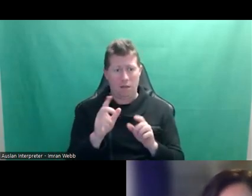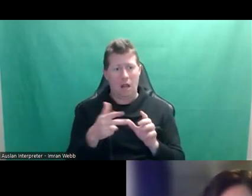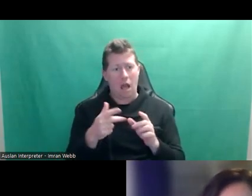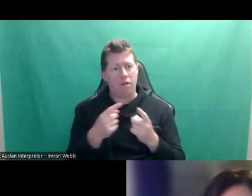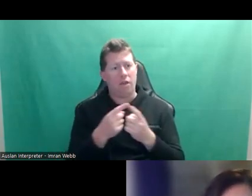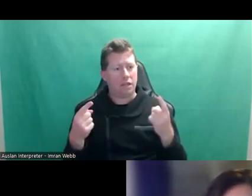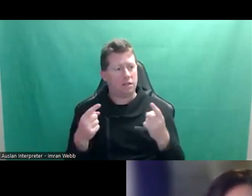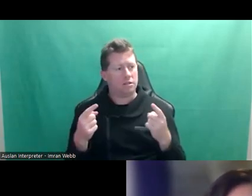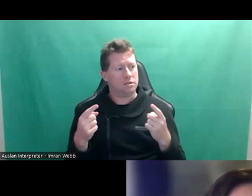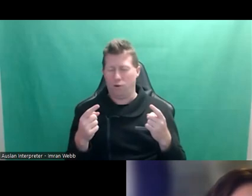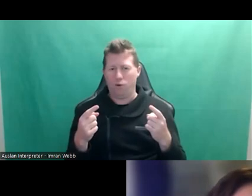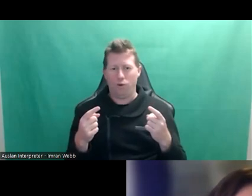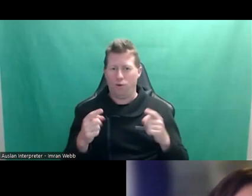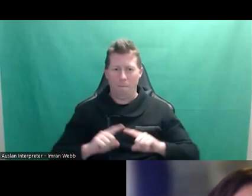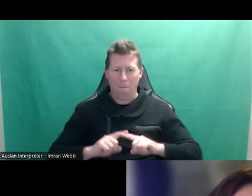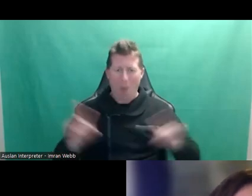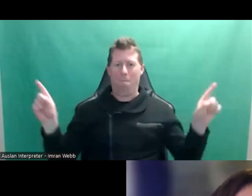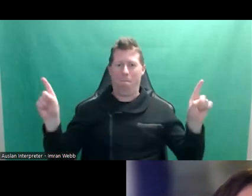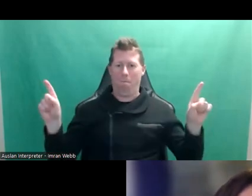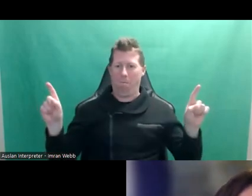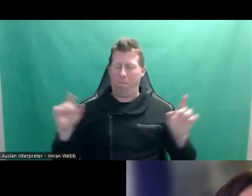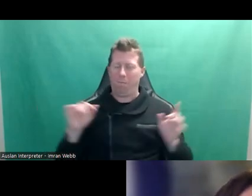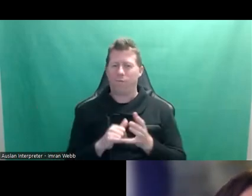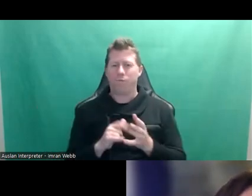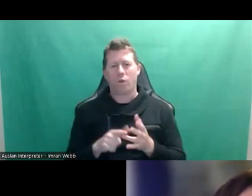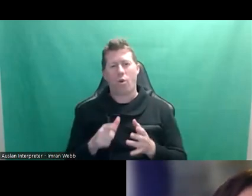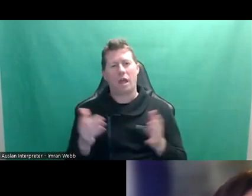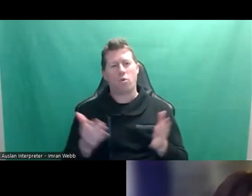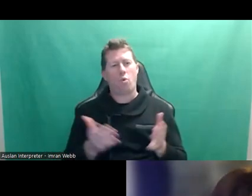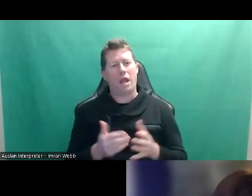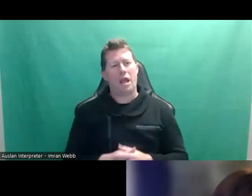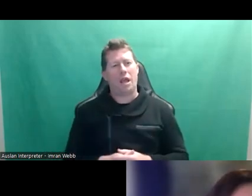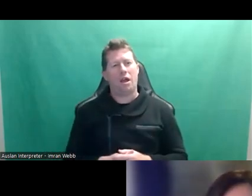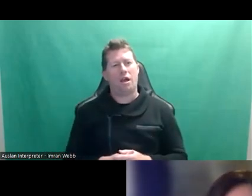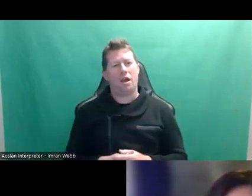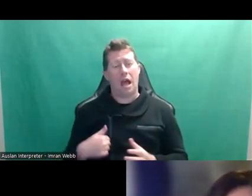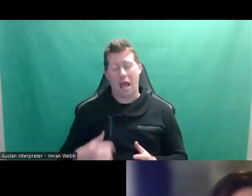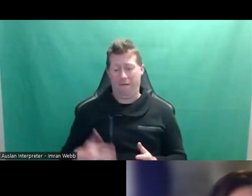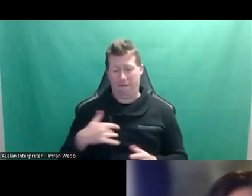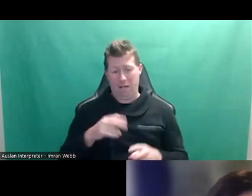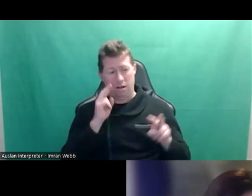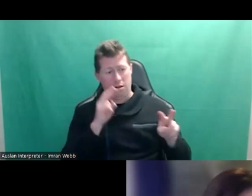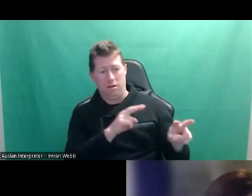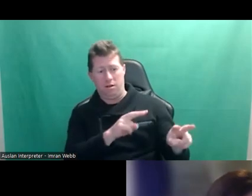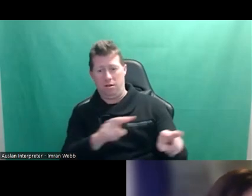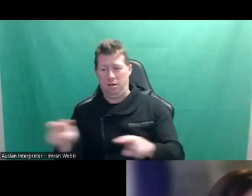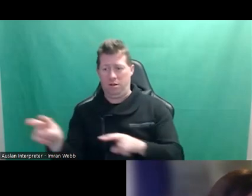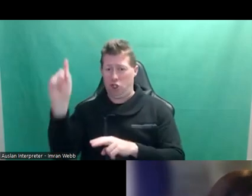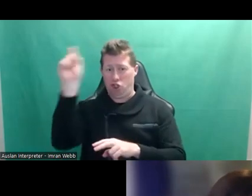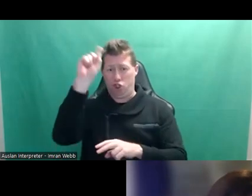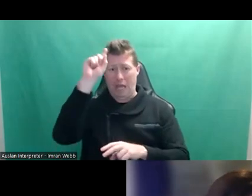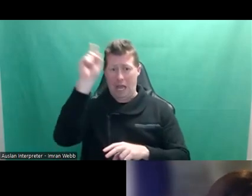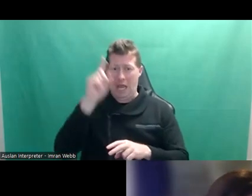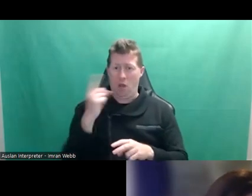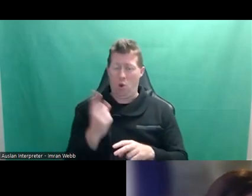overt and obvious. And I think that if I look today at young people from a range, you know, from similar, I